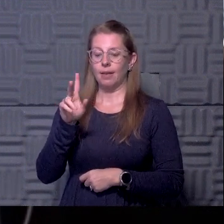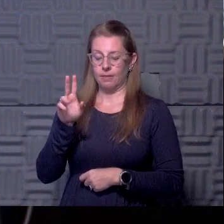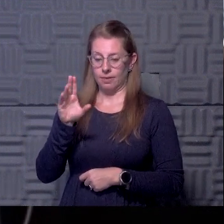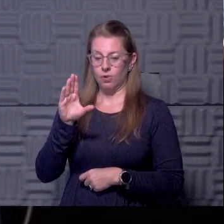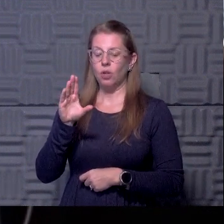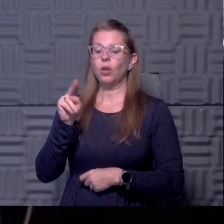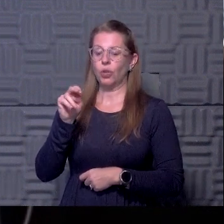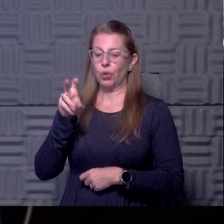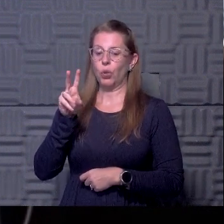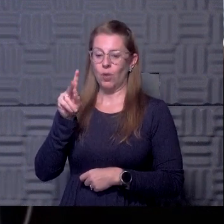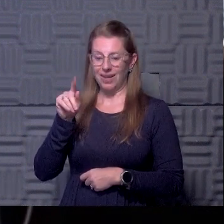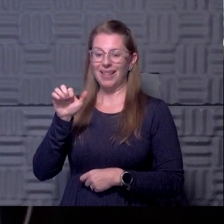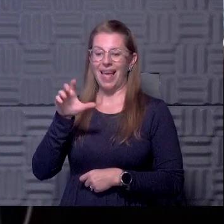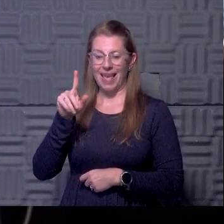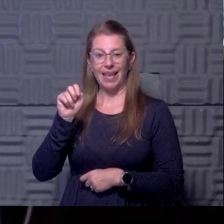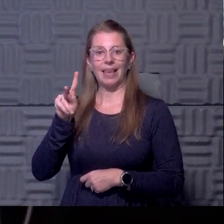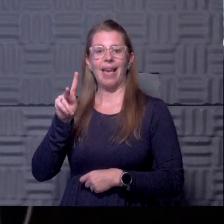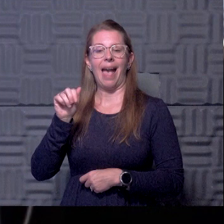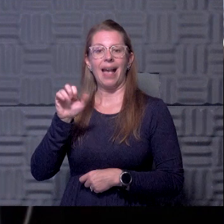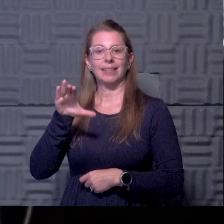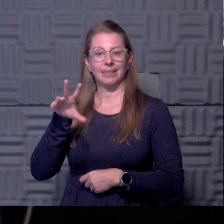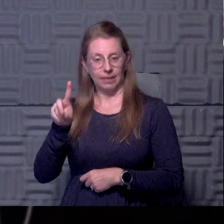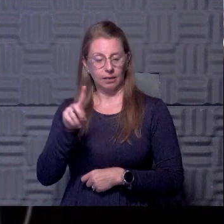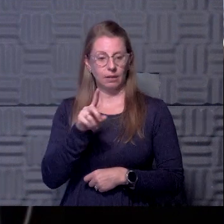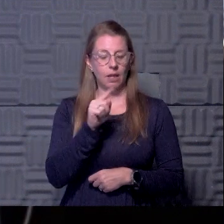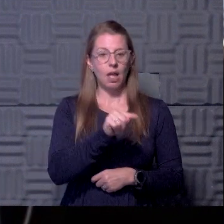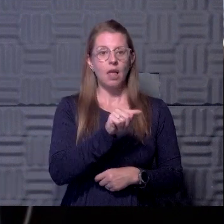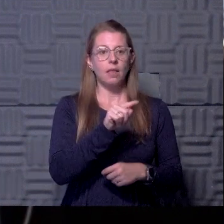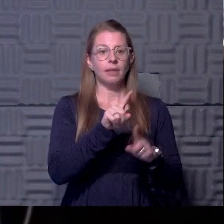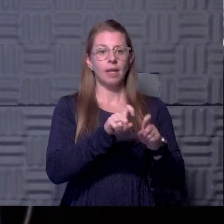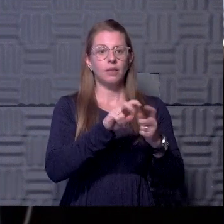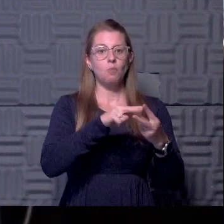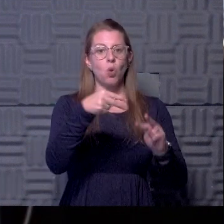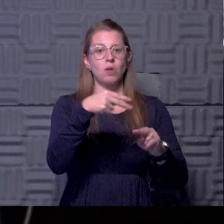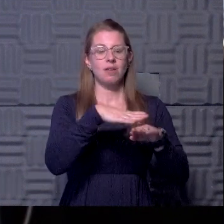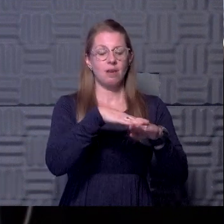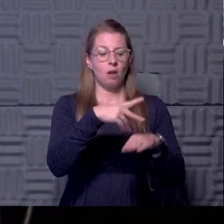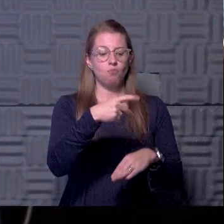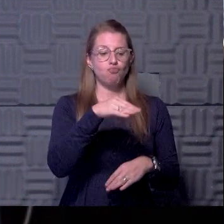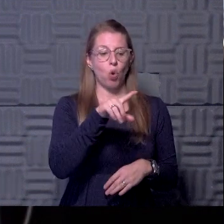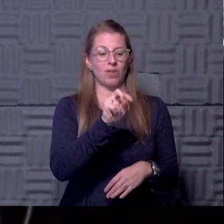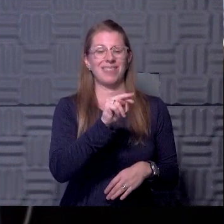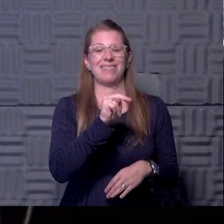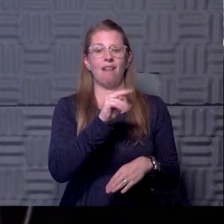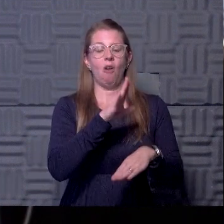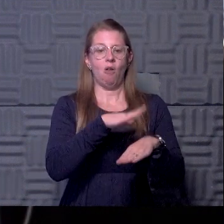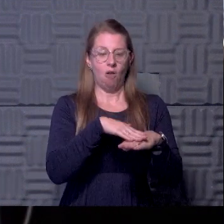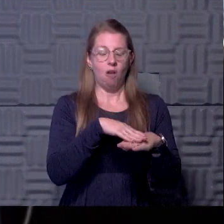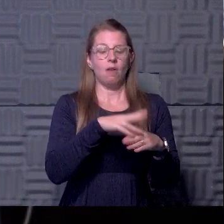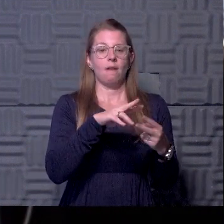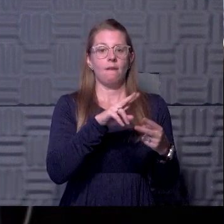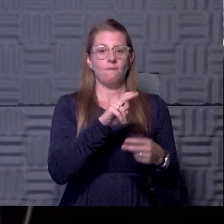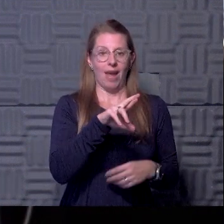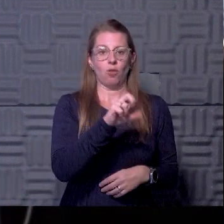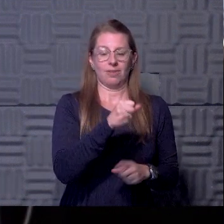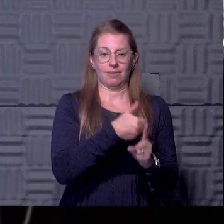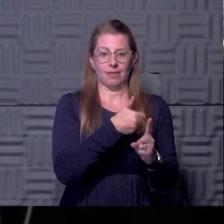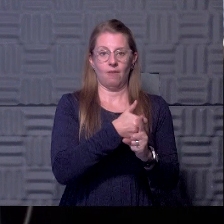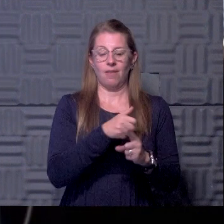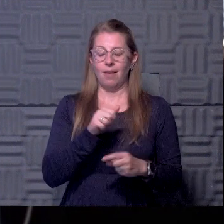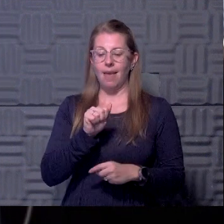for the proteins on the exterior of the virus. Um, the difference in practical terms is that antigen testing